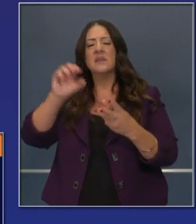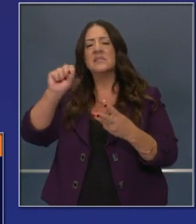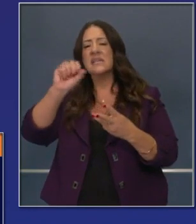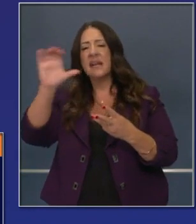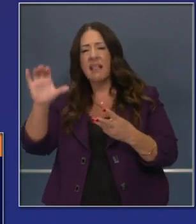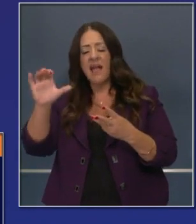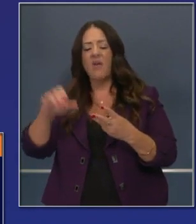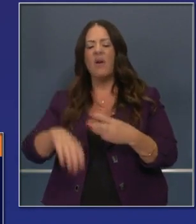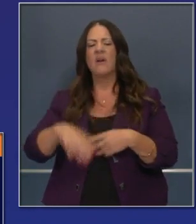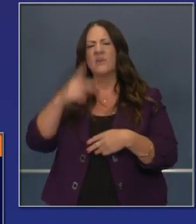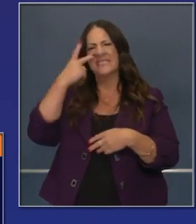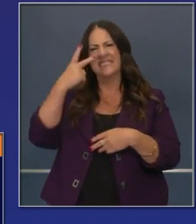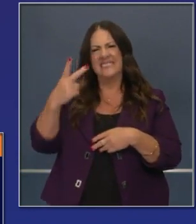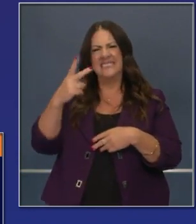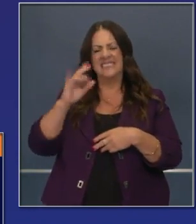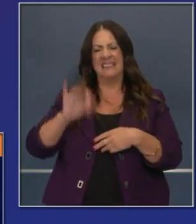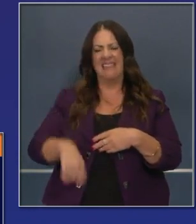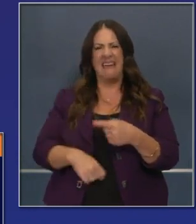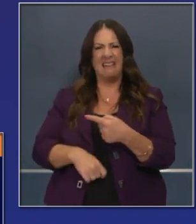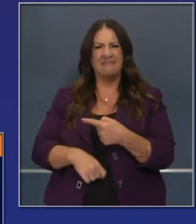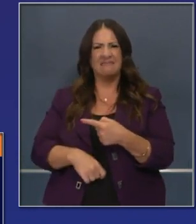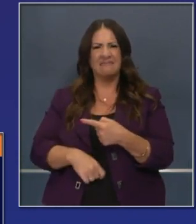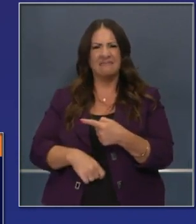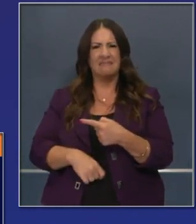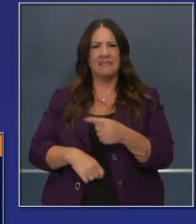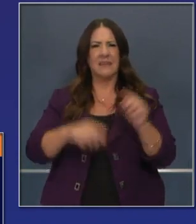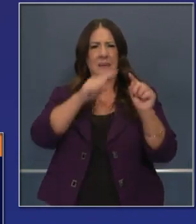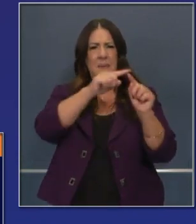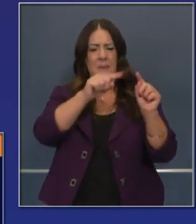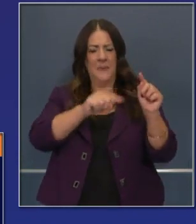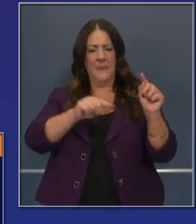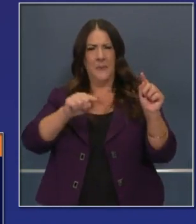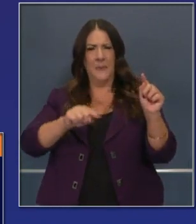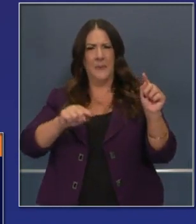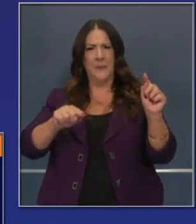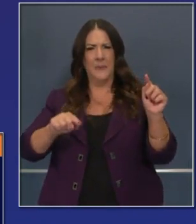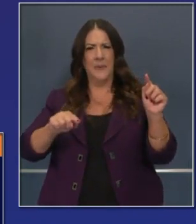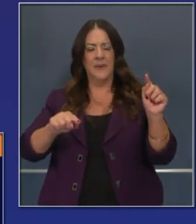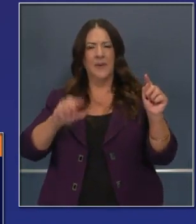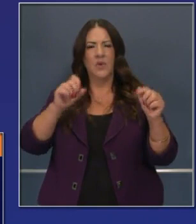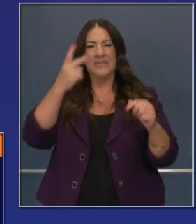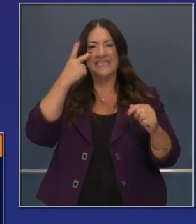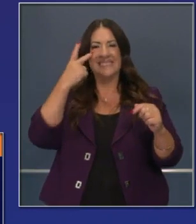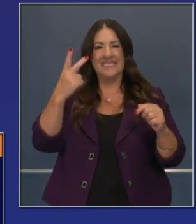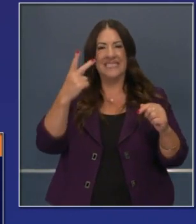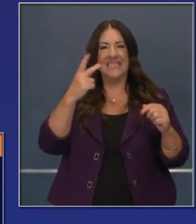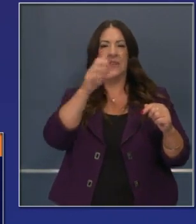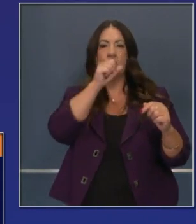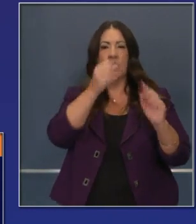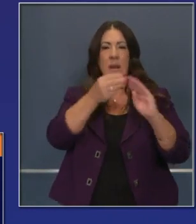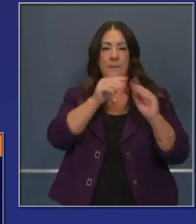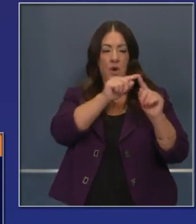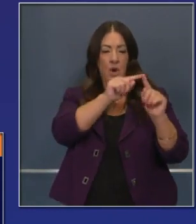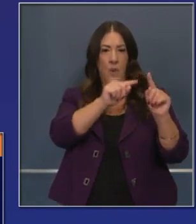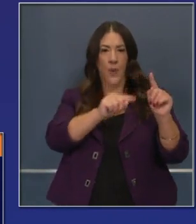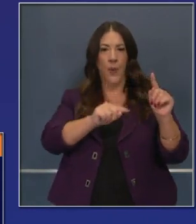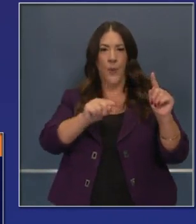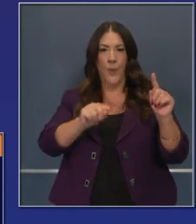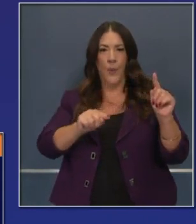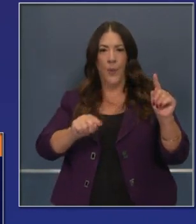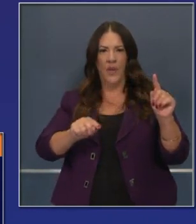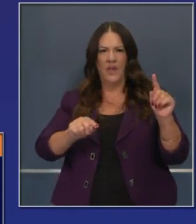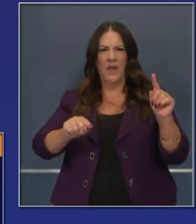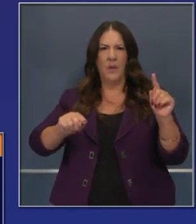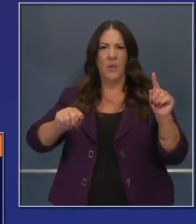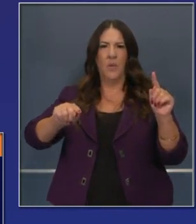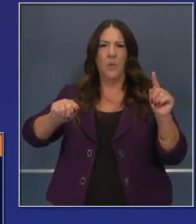counties. You can see that trend line where the last few weeks, the are effective is beginning to march back